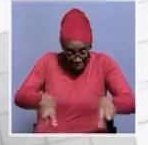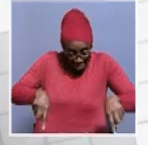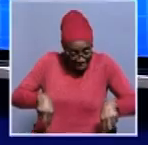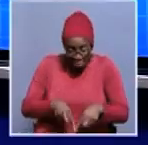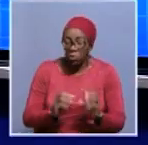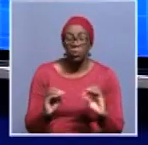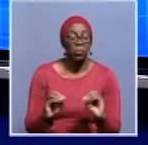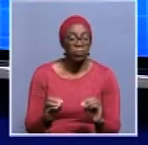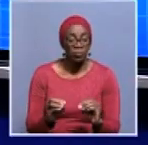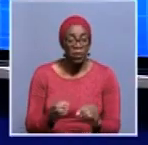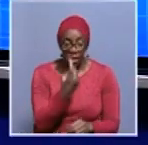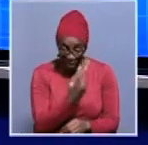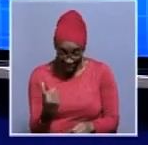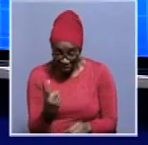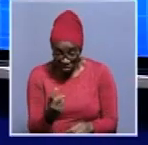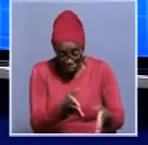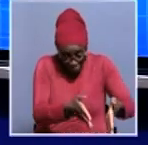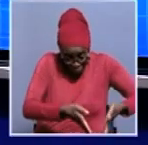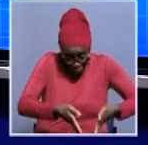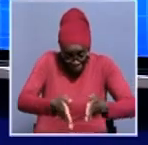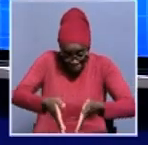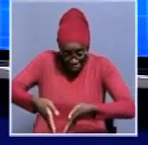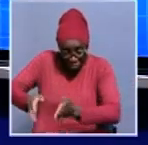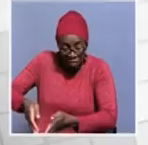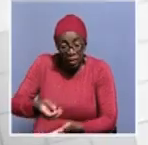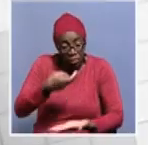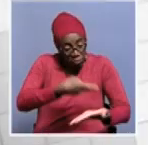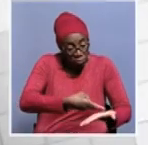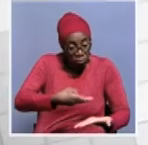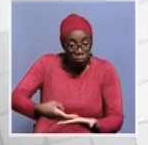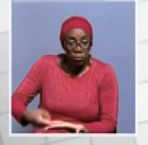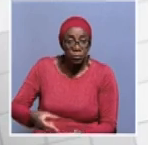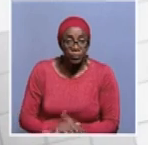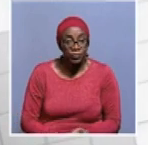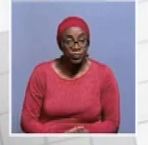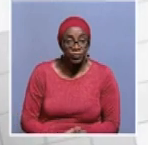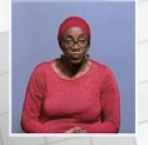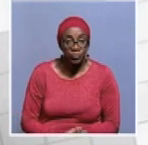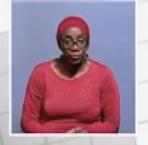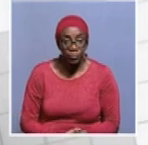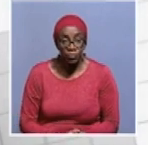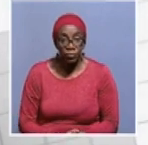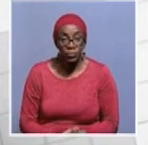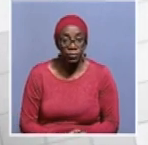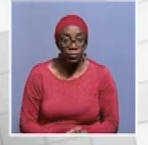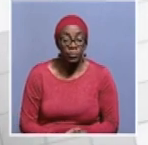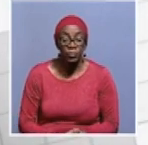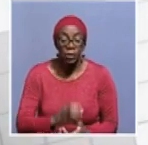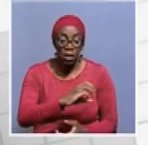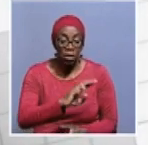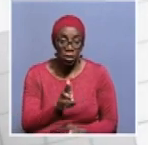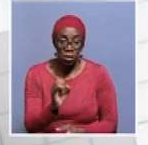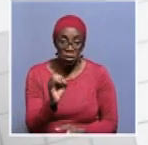well so thank you so much once again for making the time to join us yes that's the that's the chindo family that would be a mass burial in